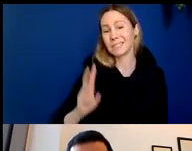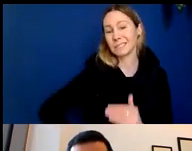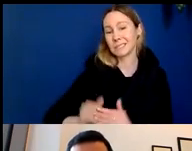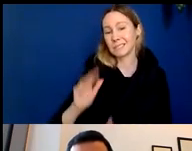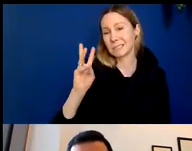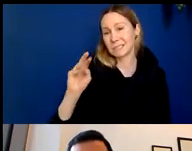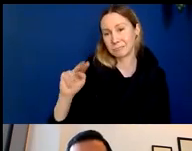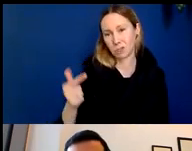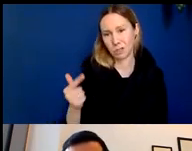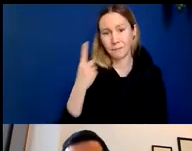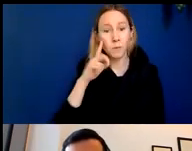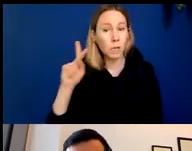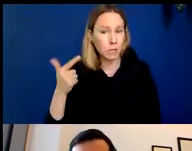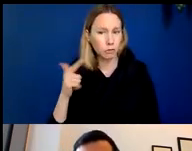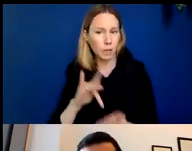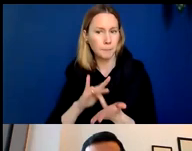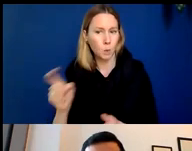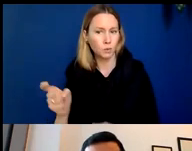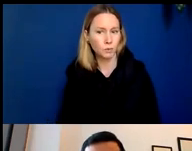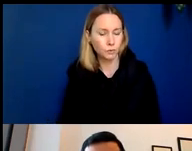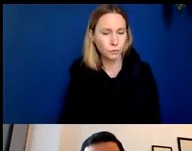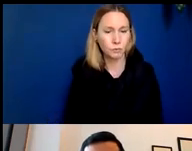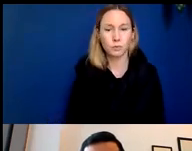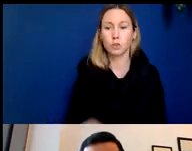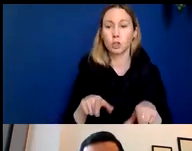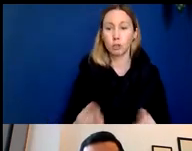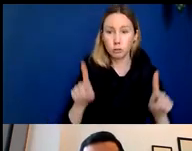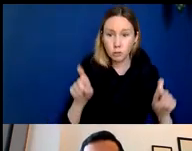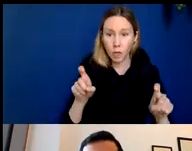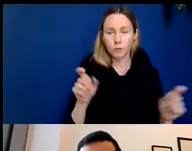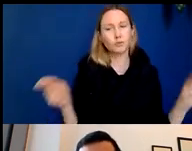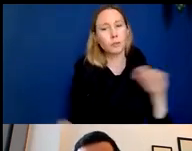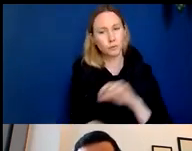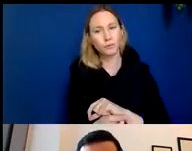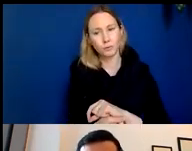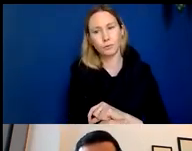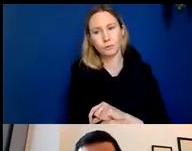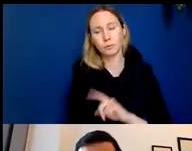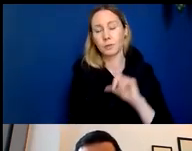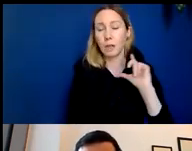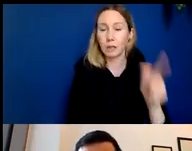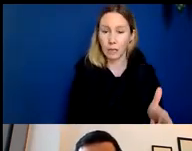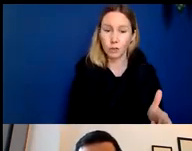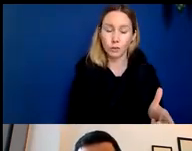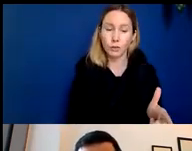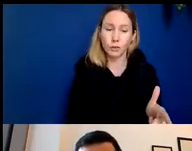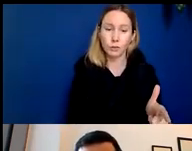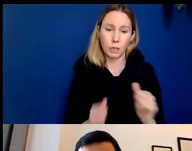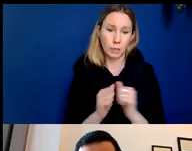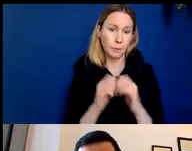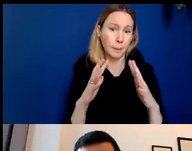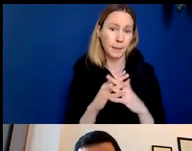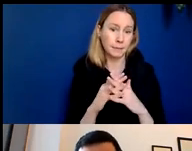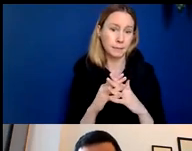dosing this changed during the duration of the trial and actually a later version of the protocol was implemented